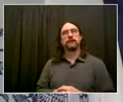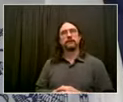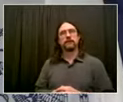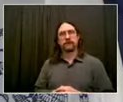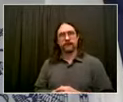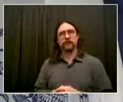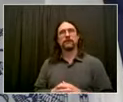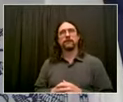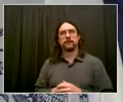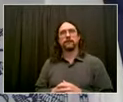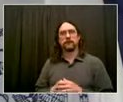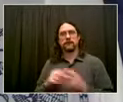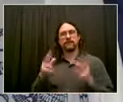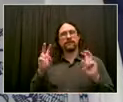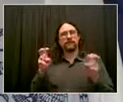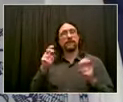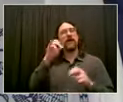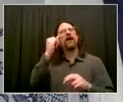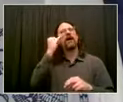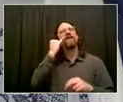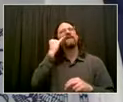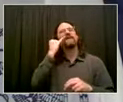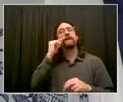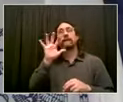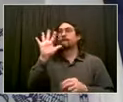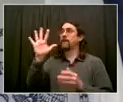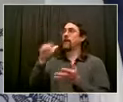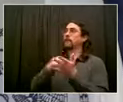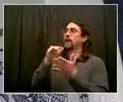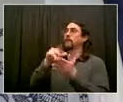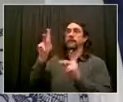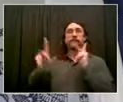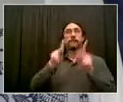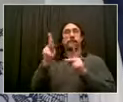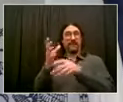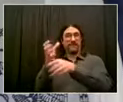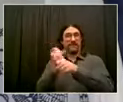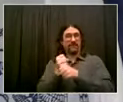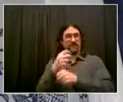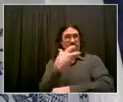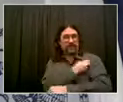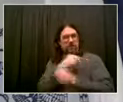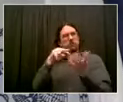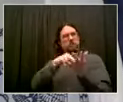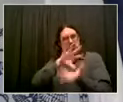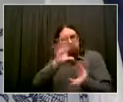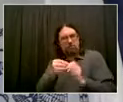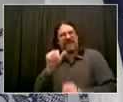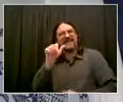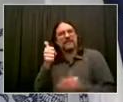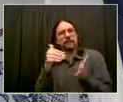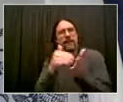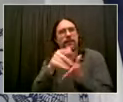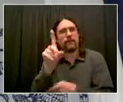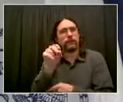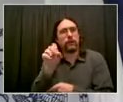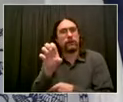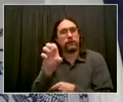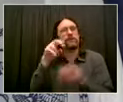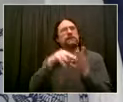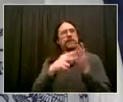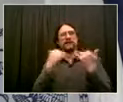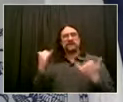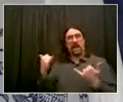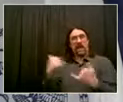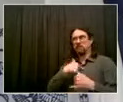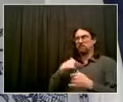to get a second dose. So there are actually some very, very good facts here. But Odalis, you're right. We've got to do more. I think